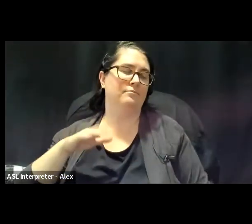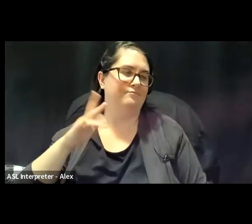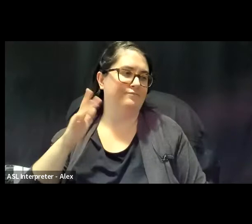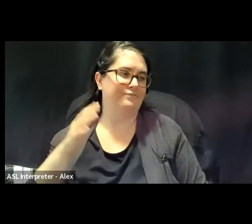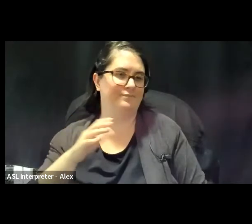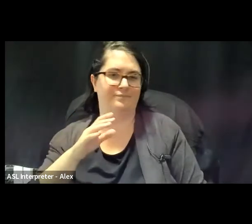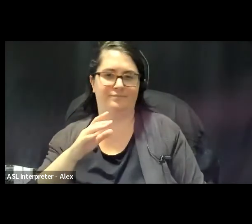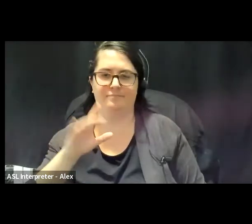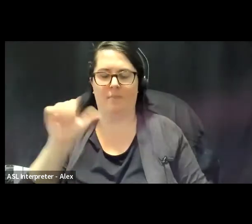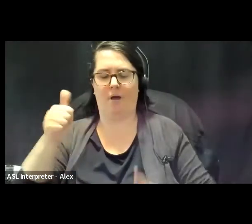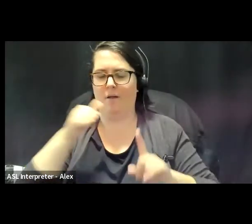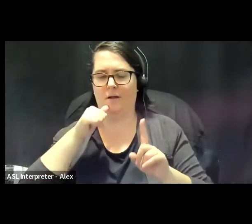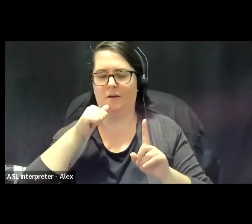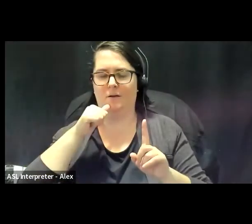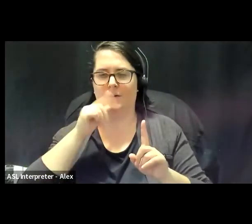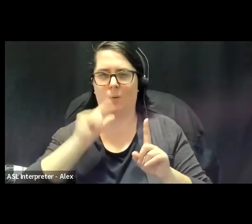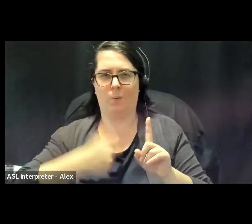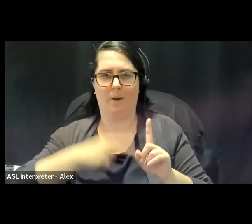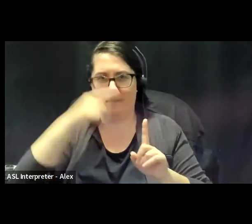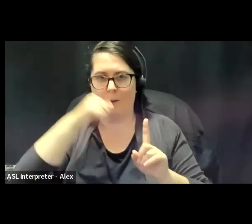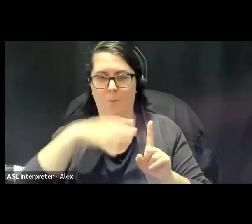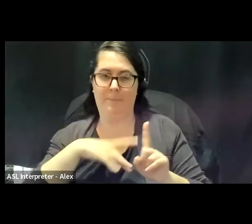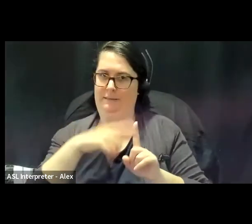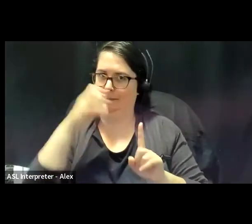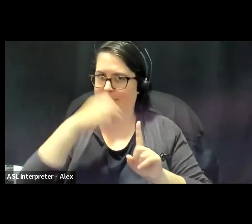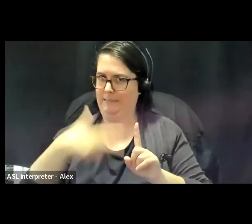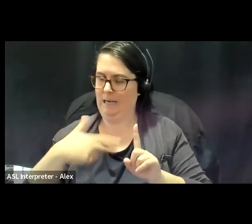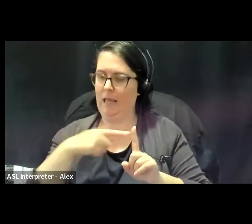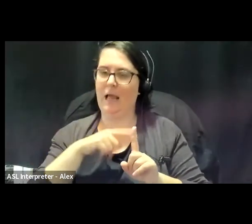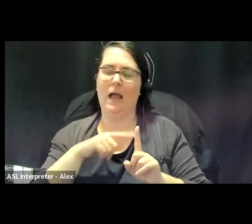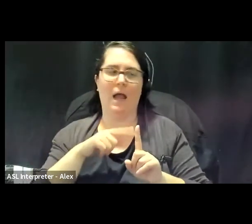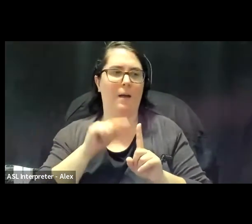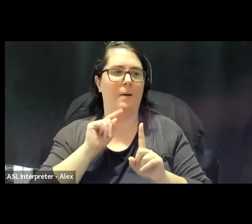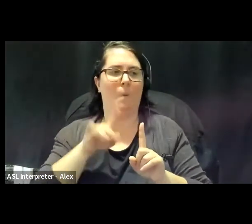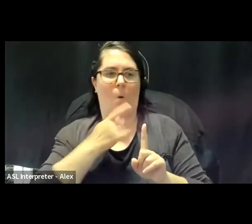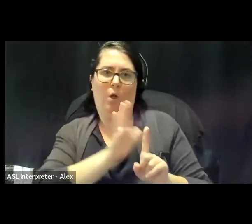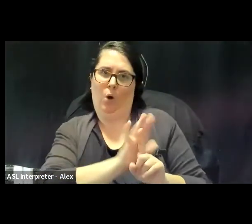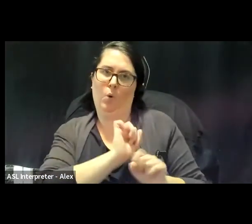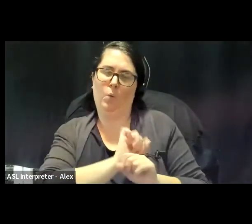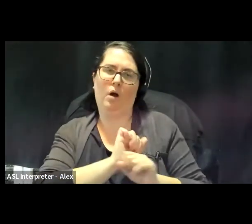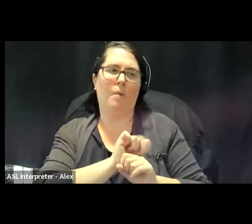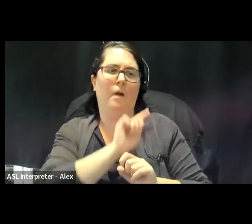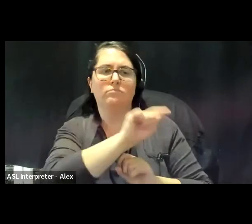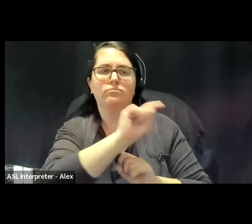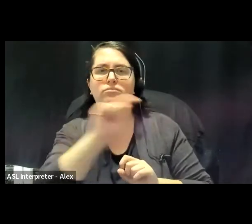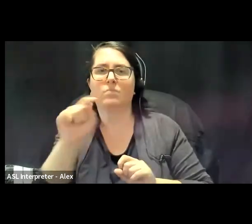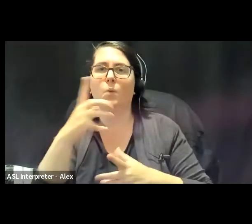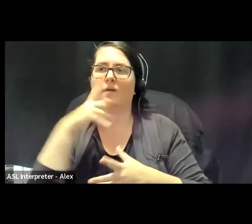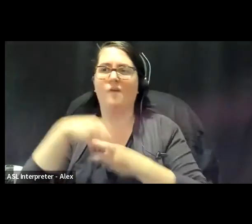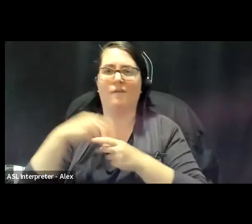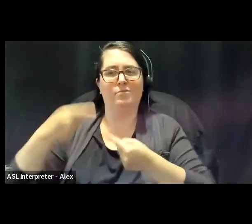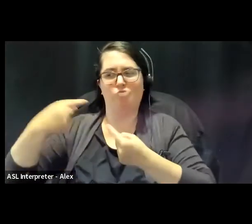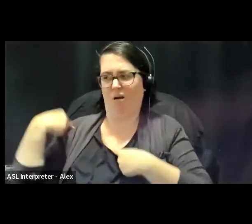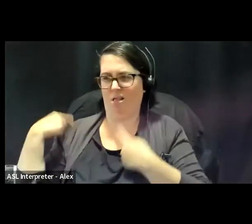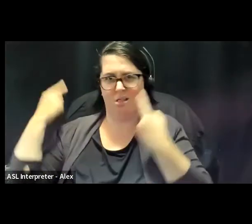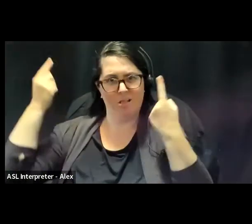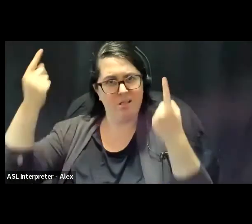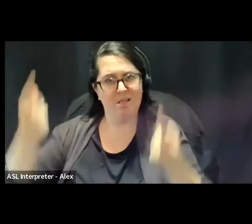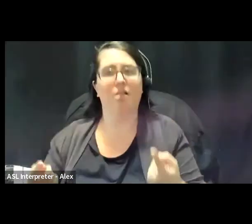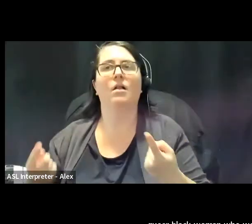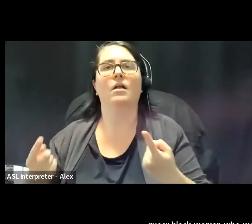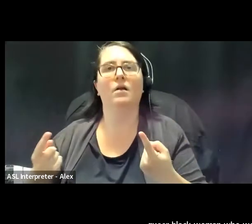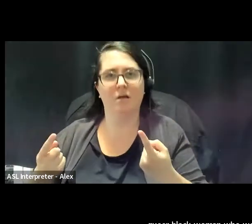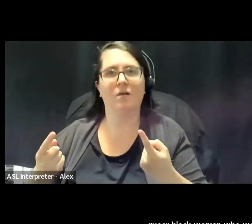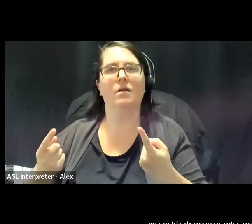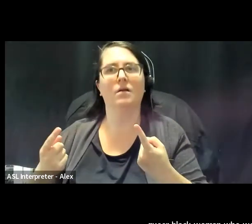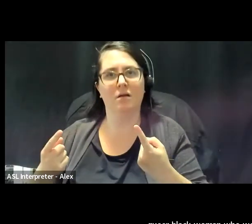another queer Black woman who were political prisoners, but so many other people who've been part of the struggles in the years that came before